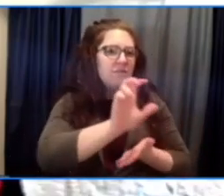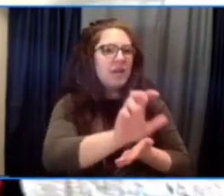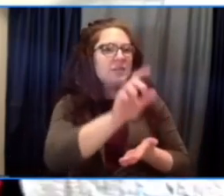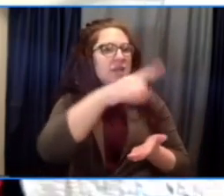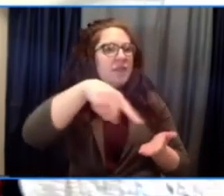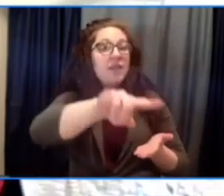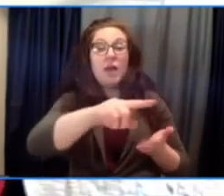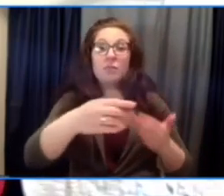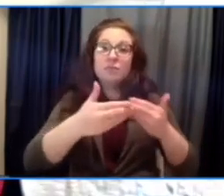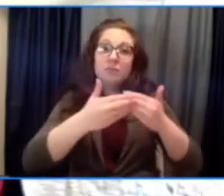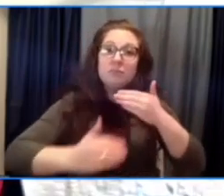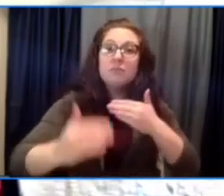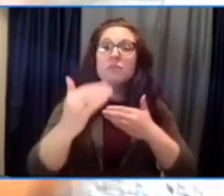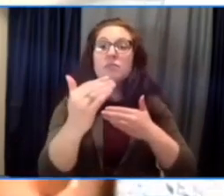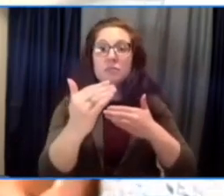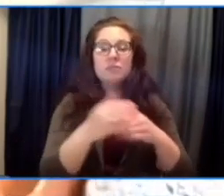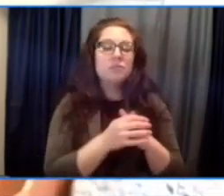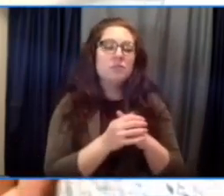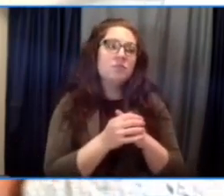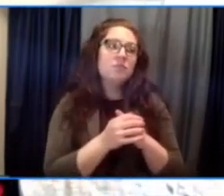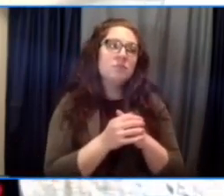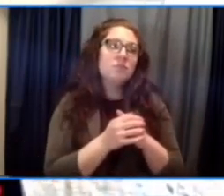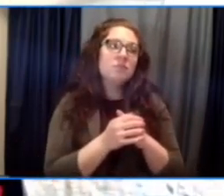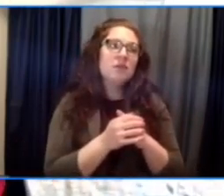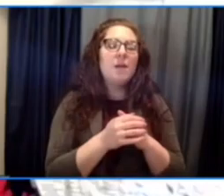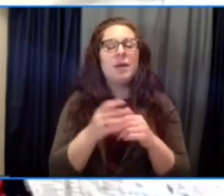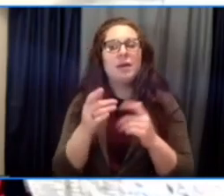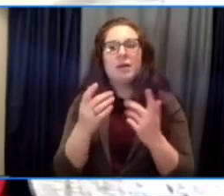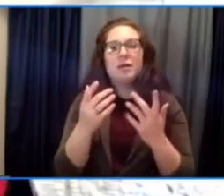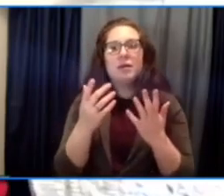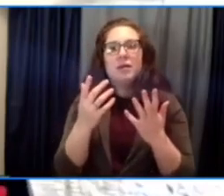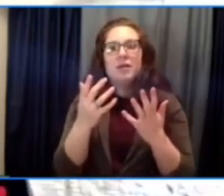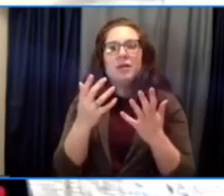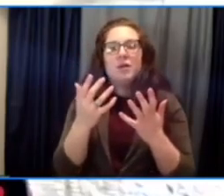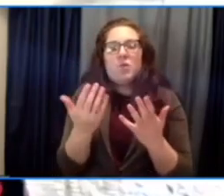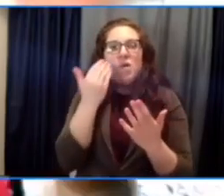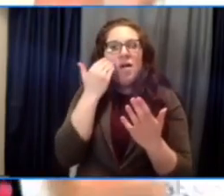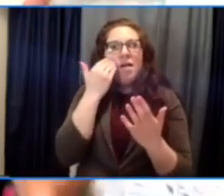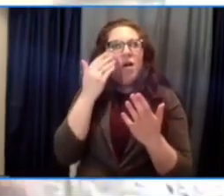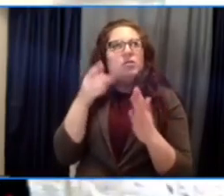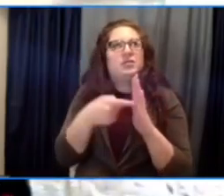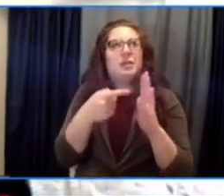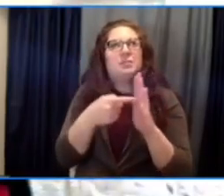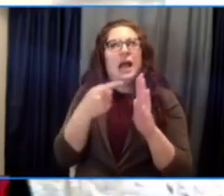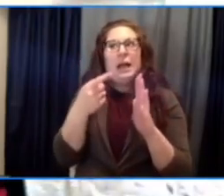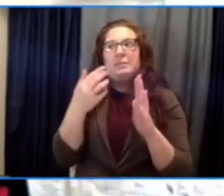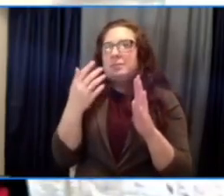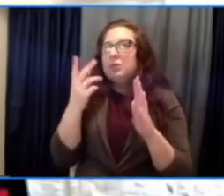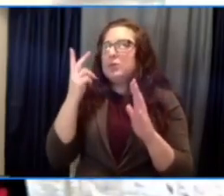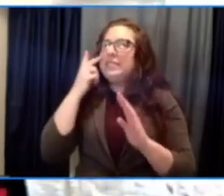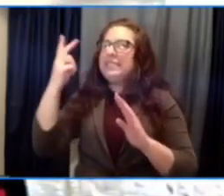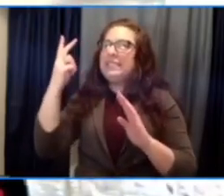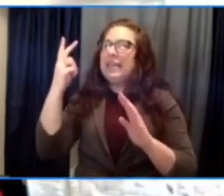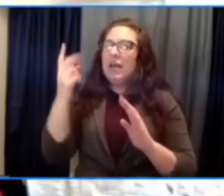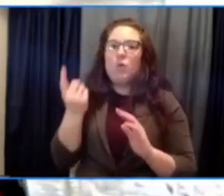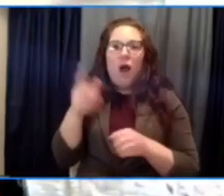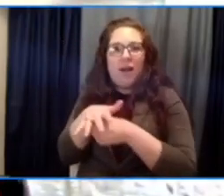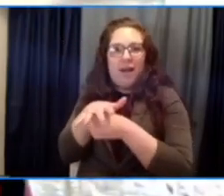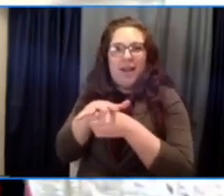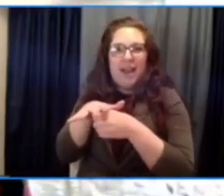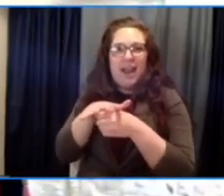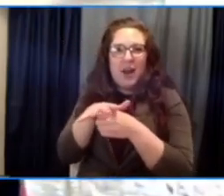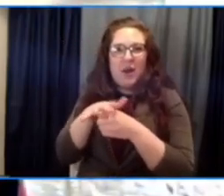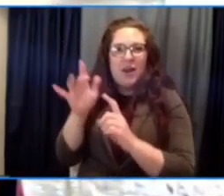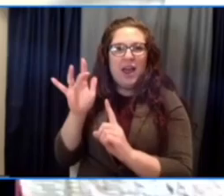we are still collectively easily tempted by shiny object syndrome, where we move from one shiny object, one battleground, one favorite state to the next.